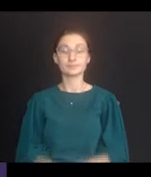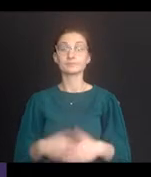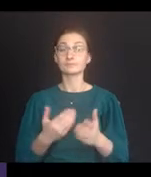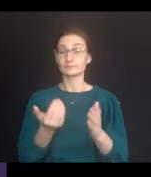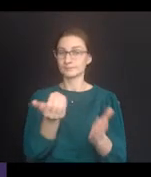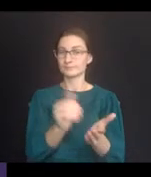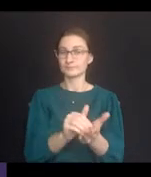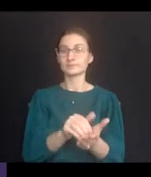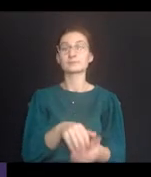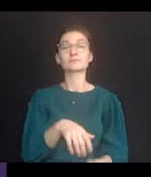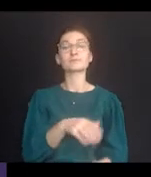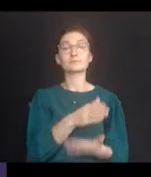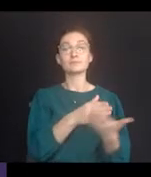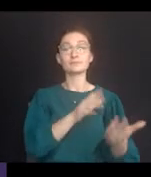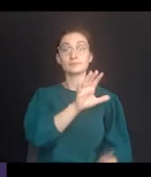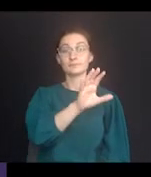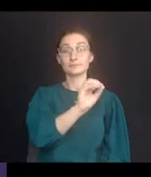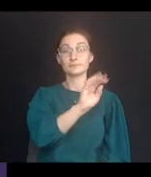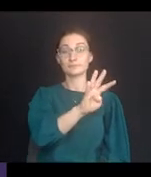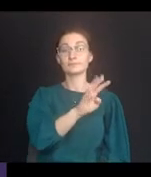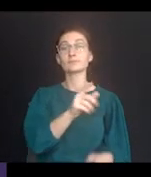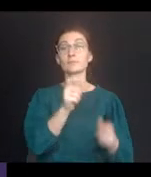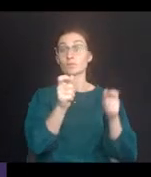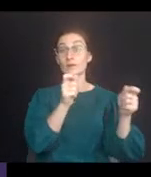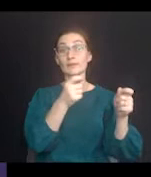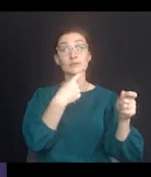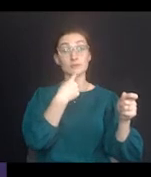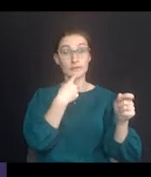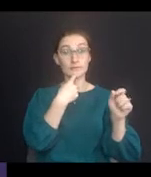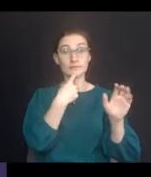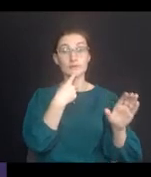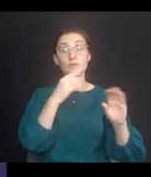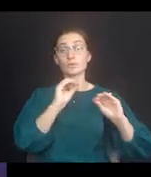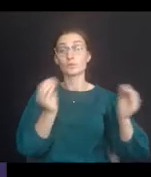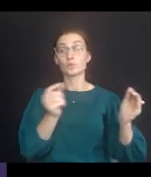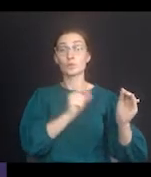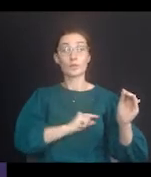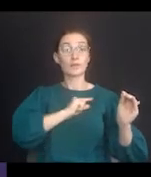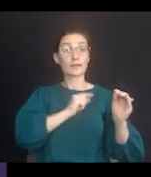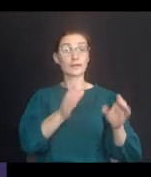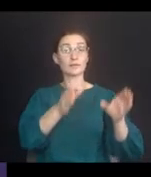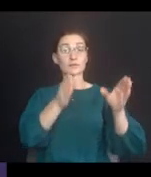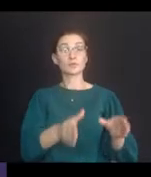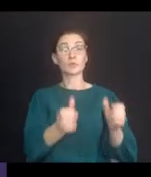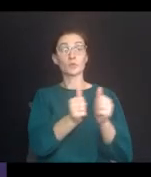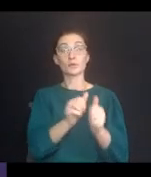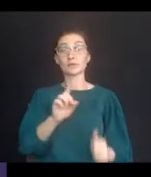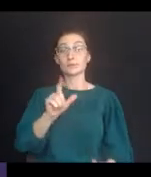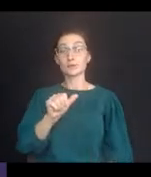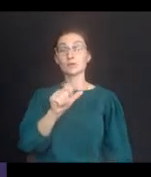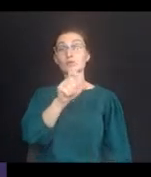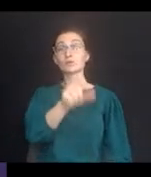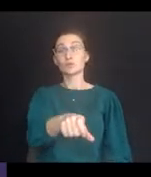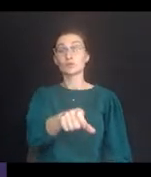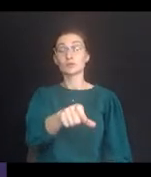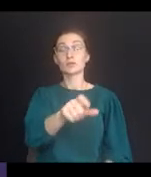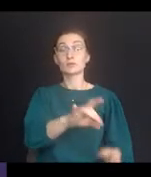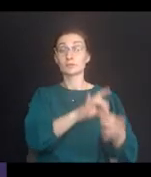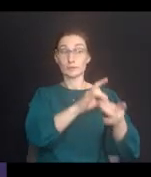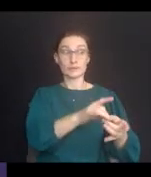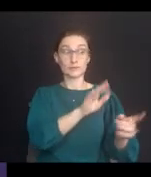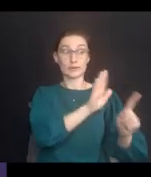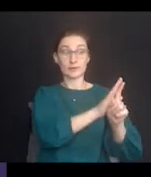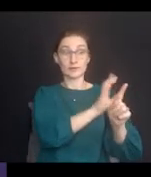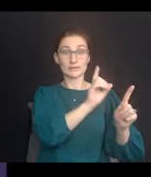To reiterate, Section 504 regulation states that no qualified individual with a disability shall